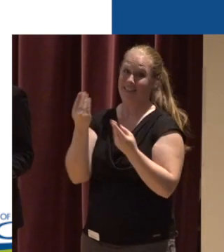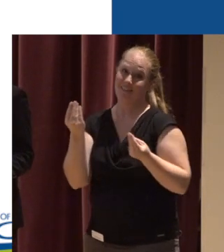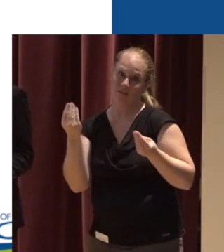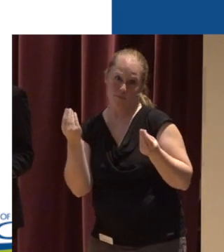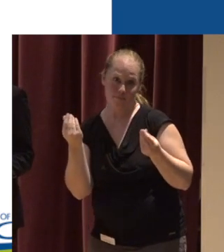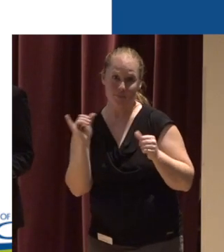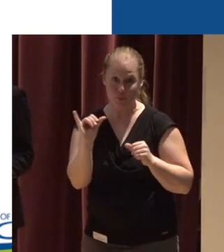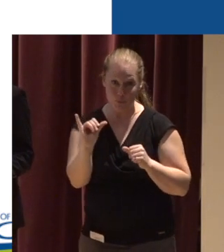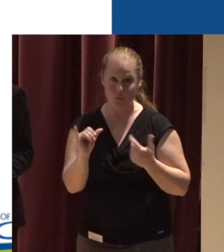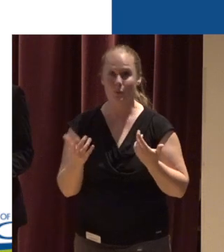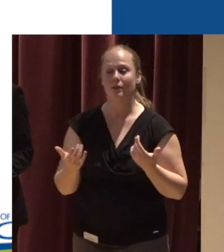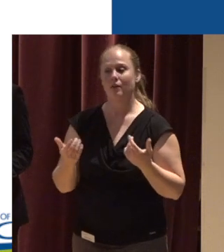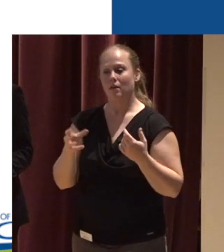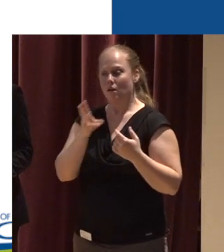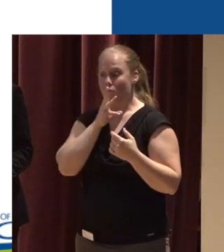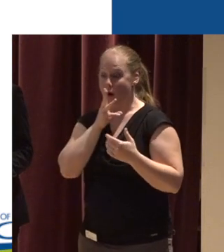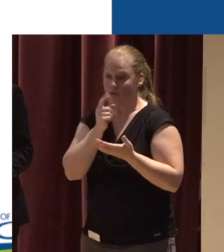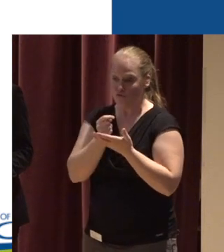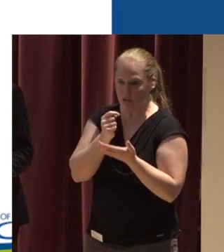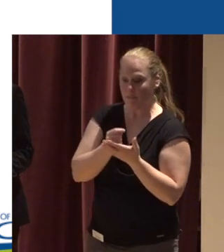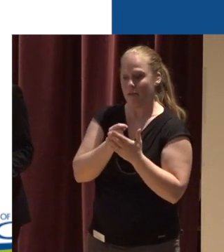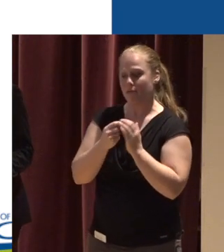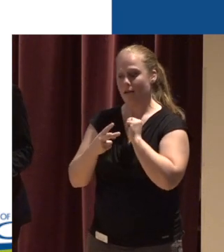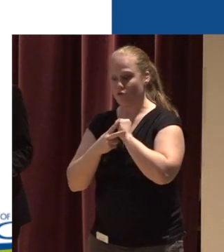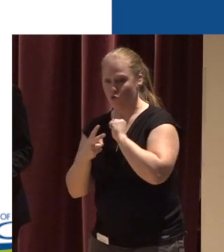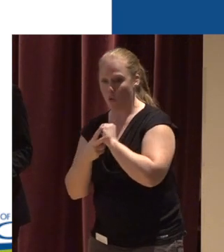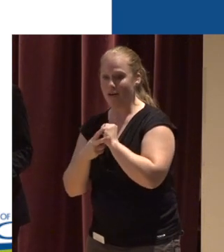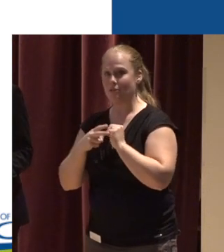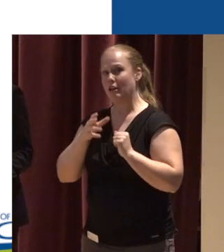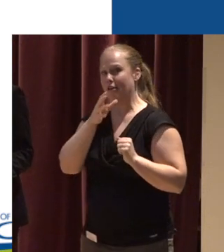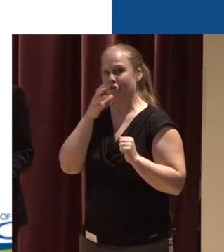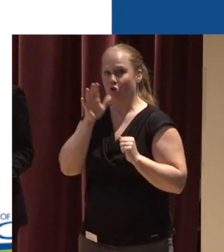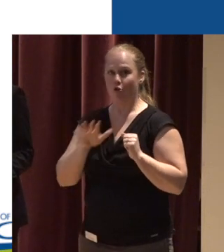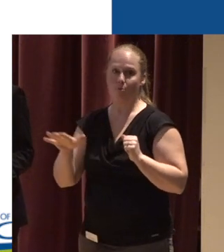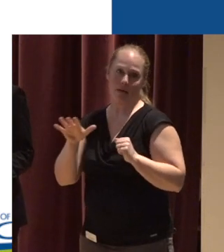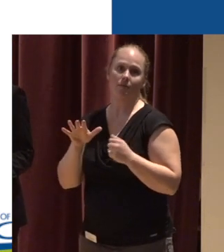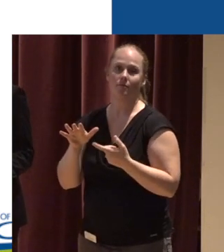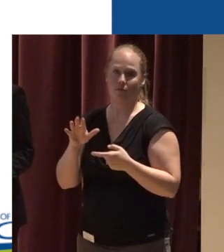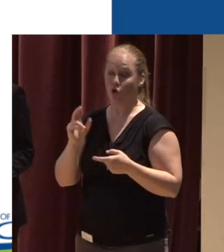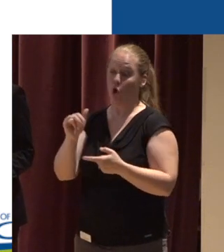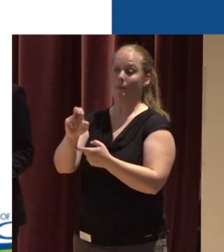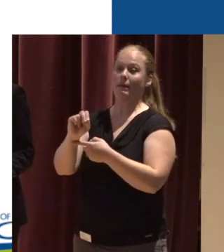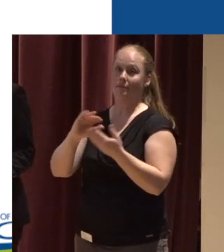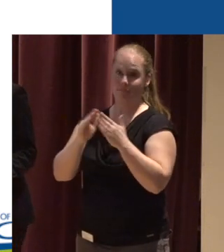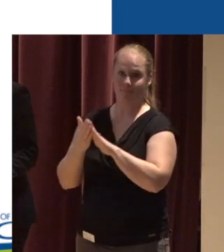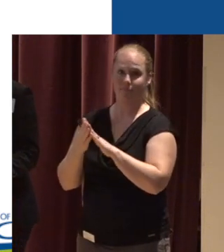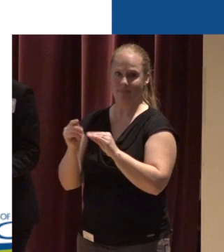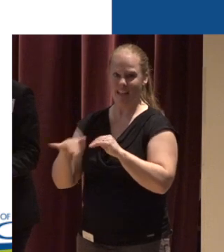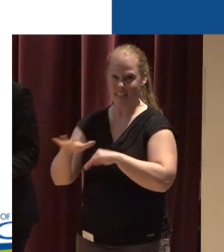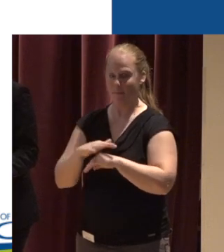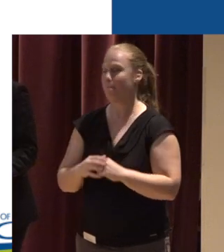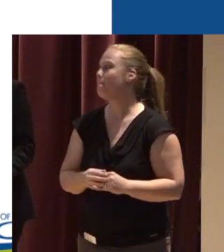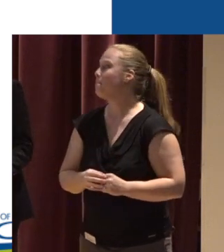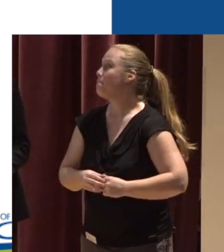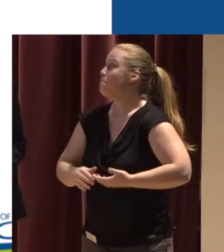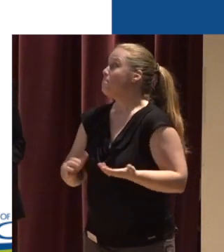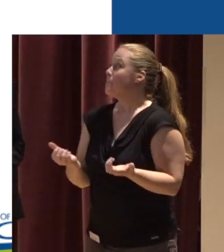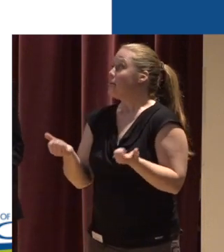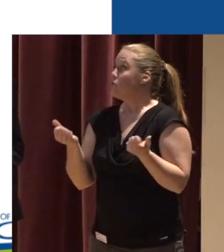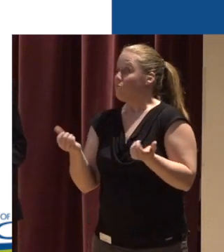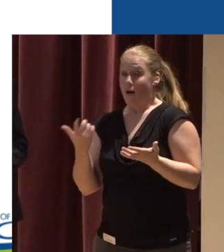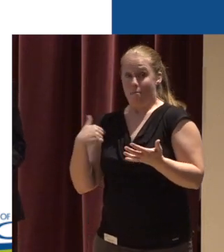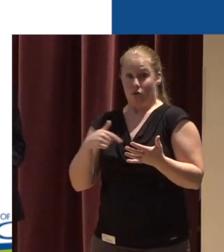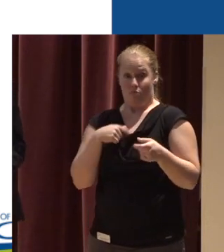And that is, you know, water treatment and storage in an urban landscape So, how much do we manage